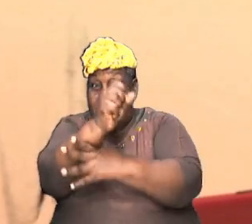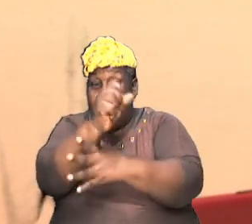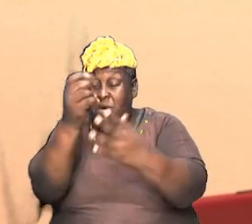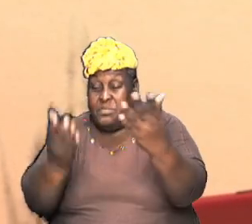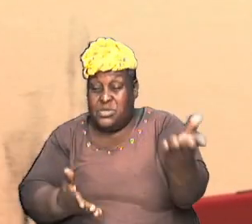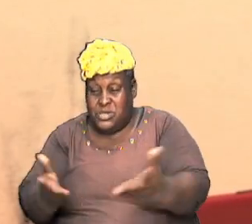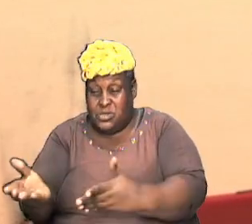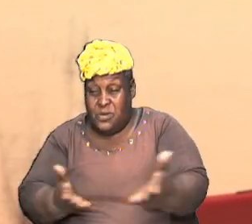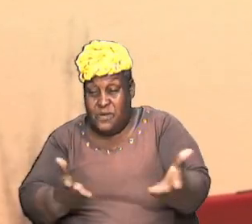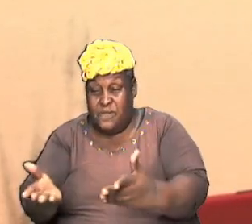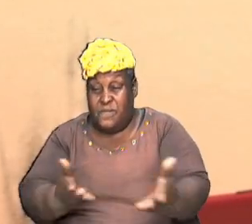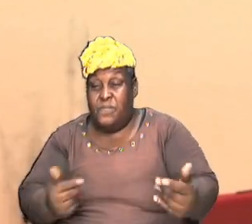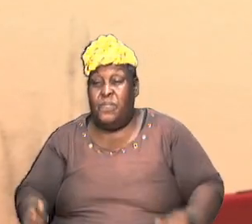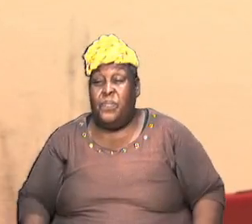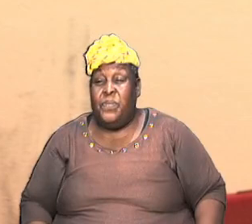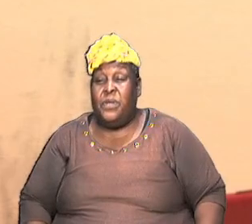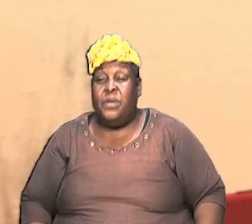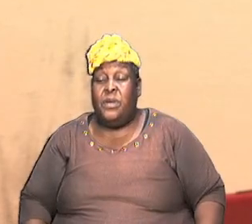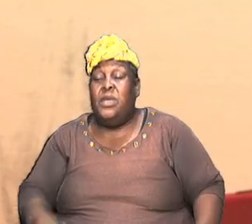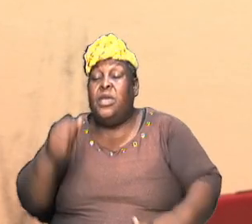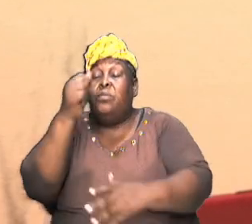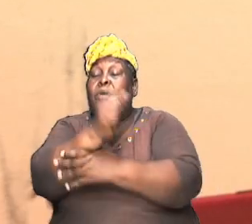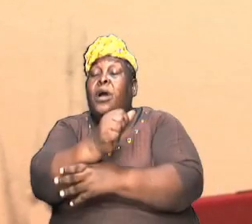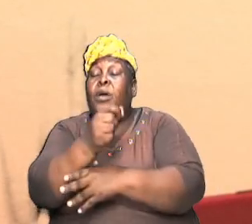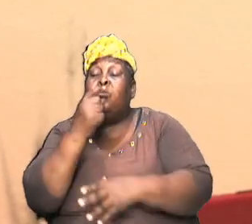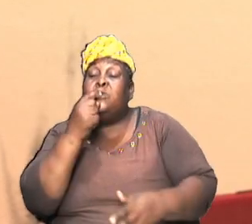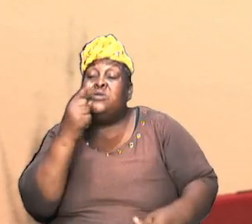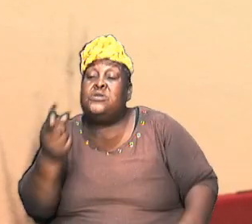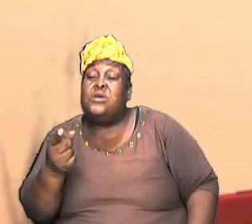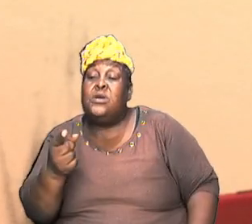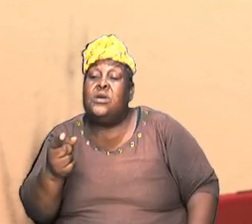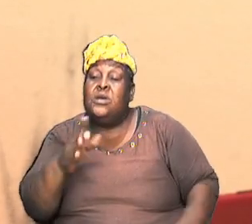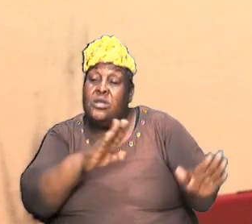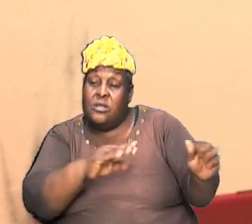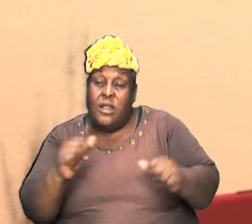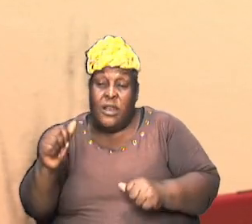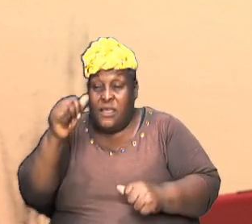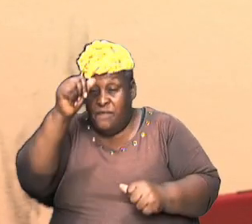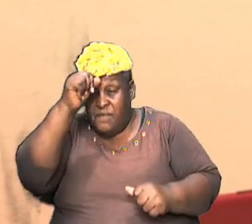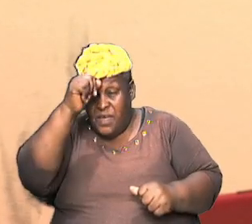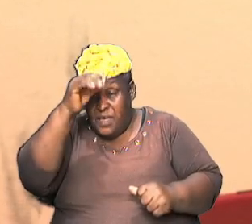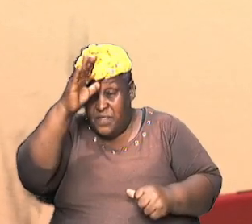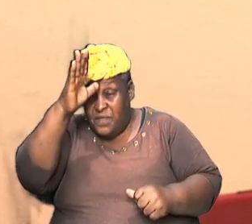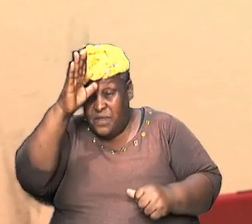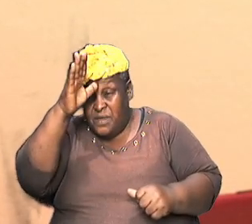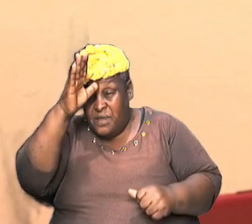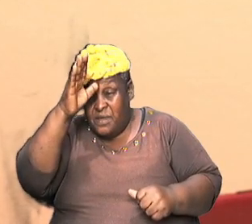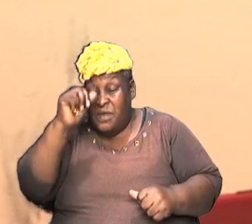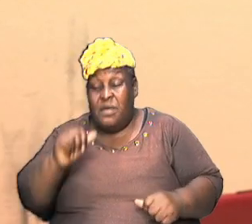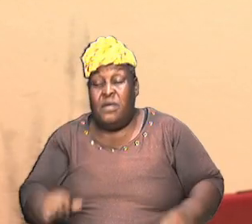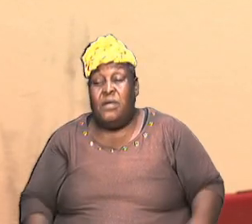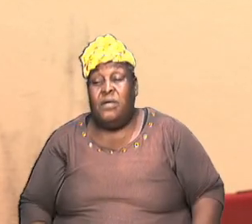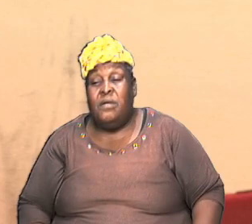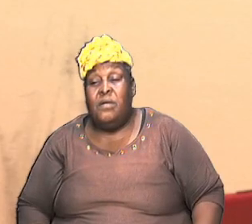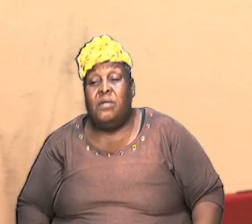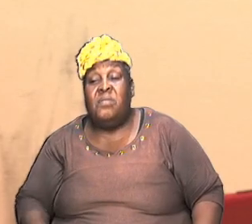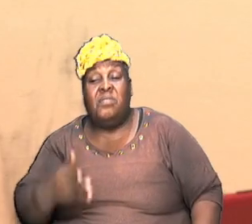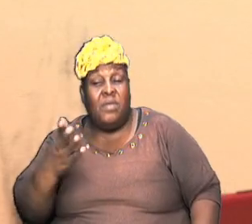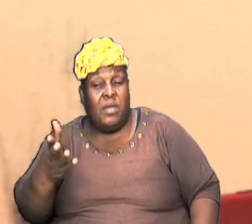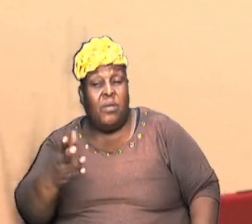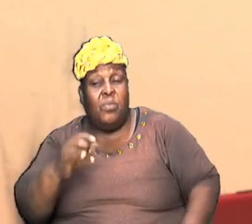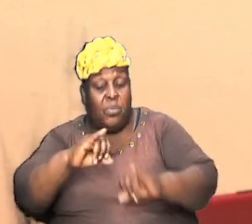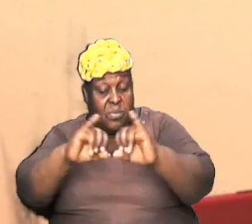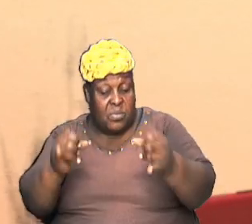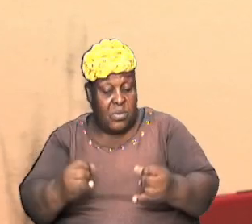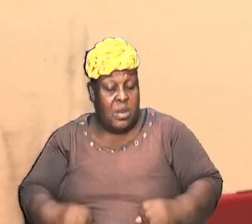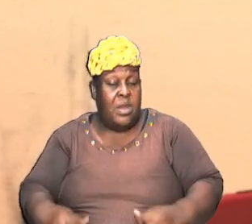the sense Abraham was told to leave his father's house in Ur of the Chaldees they were idol